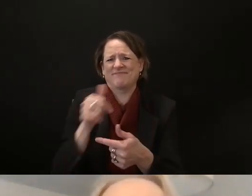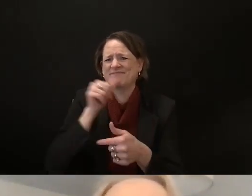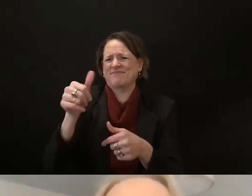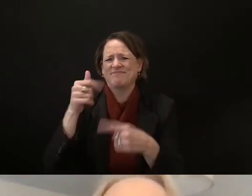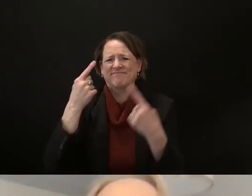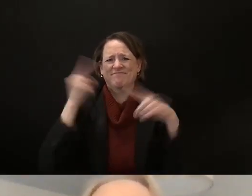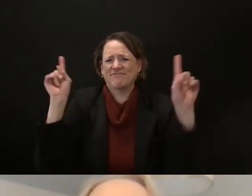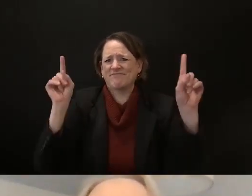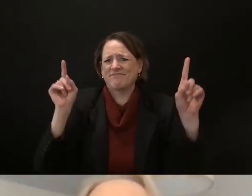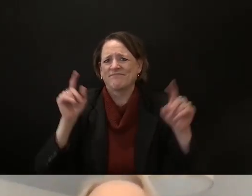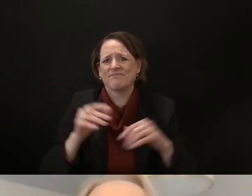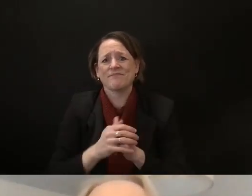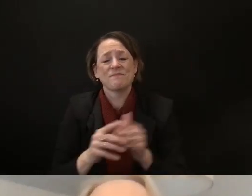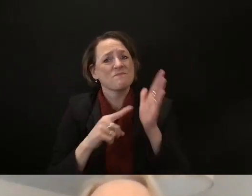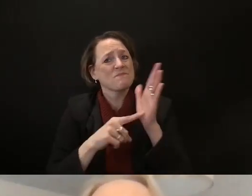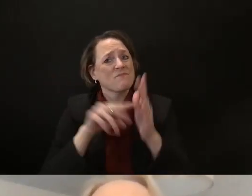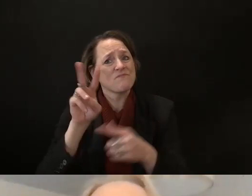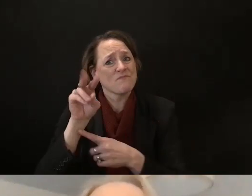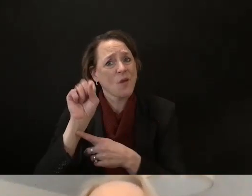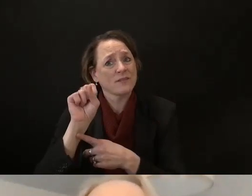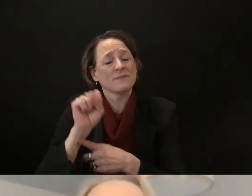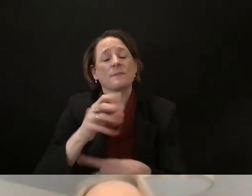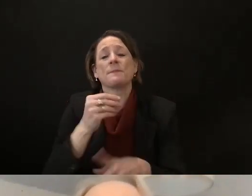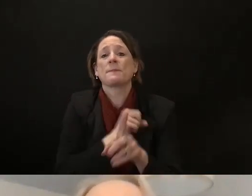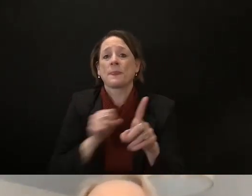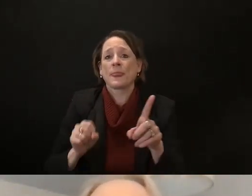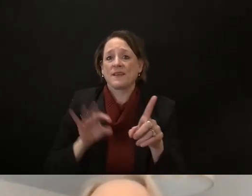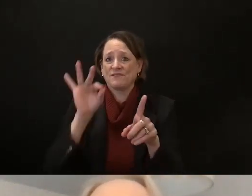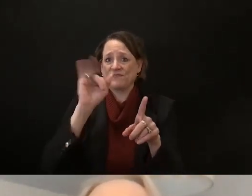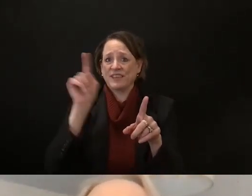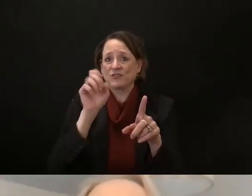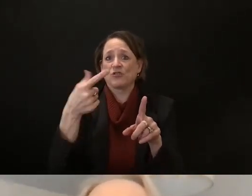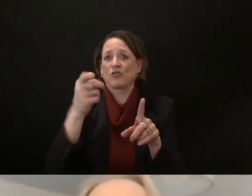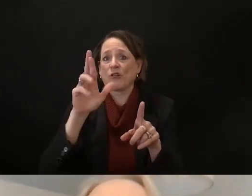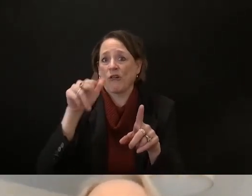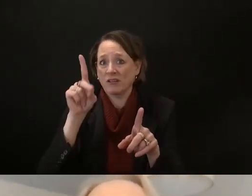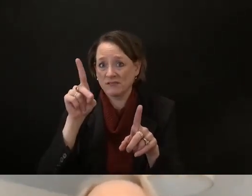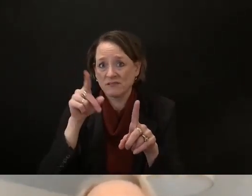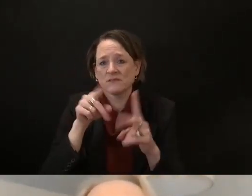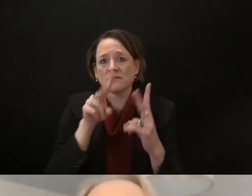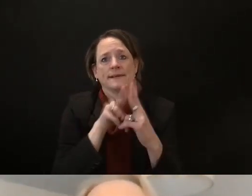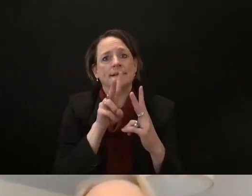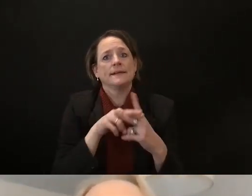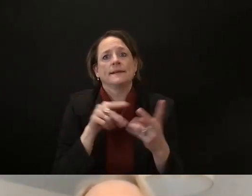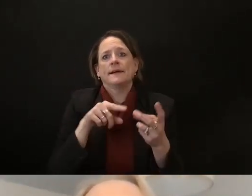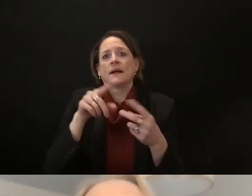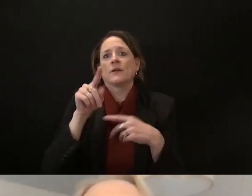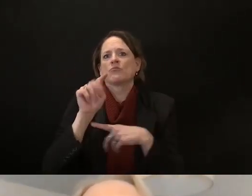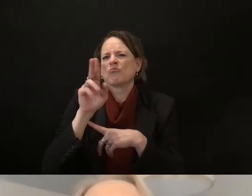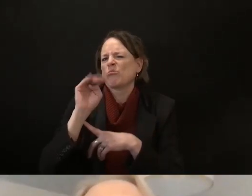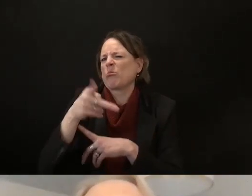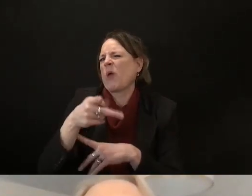when they have the reins of power and scott walker and donald trump what are they doing when it comes to you know